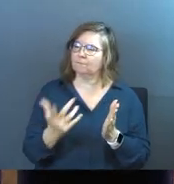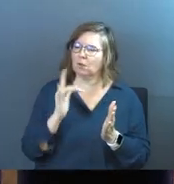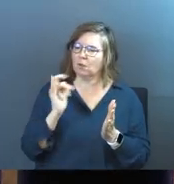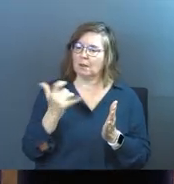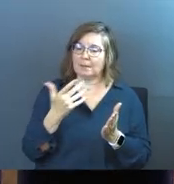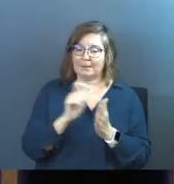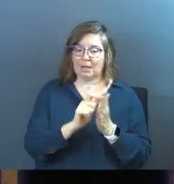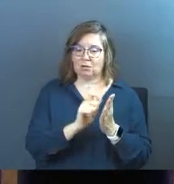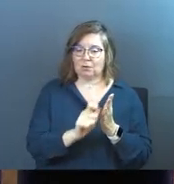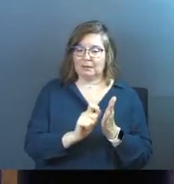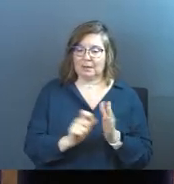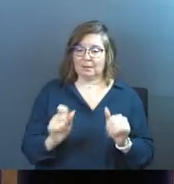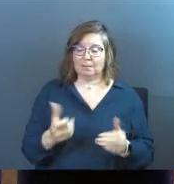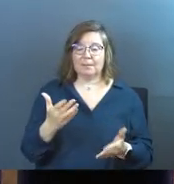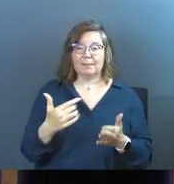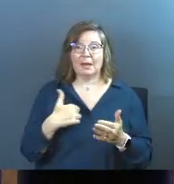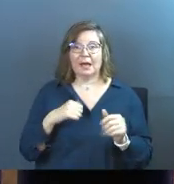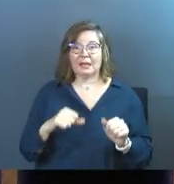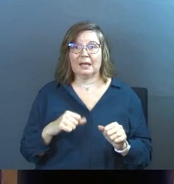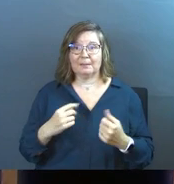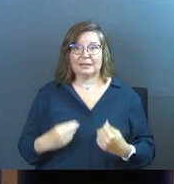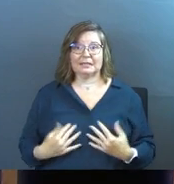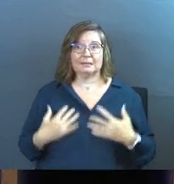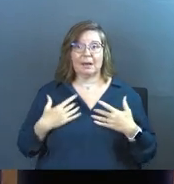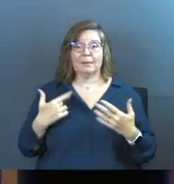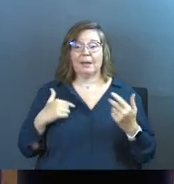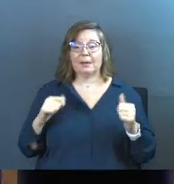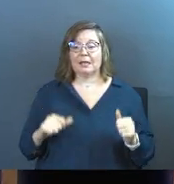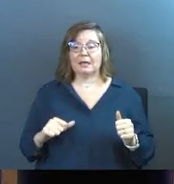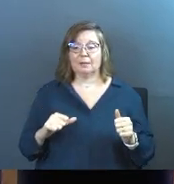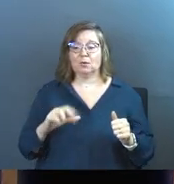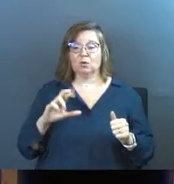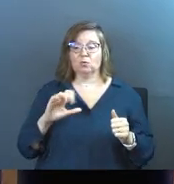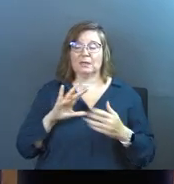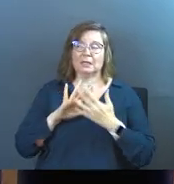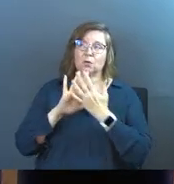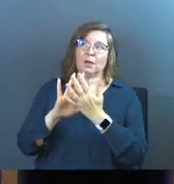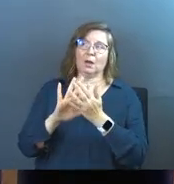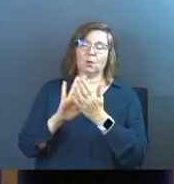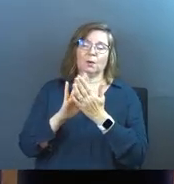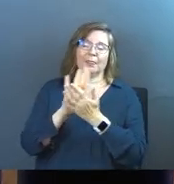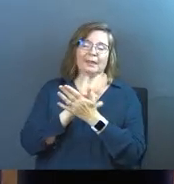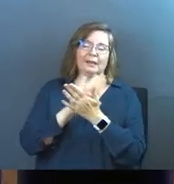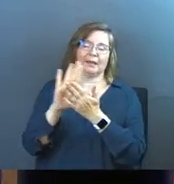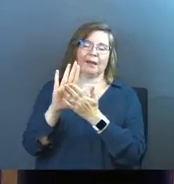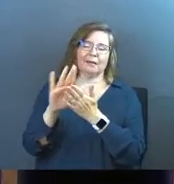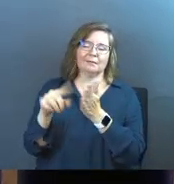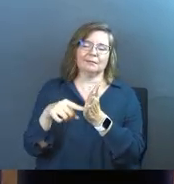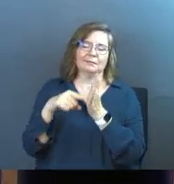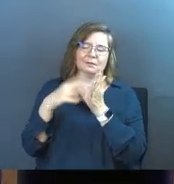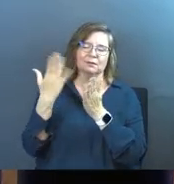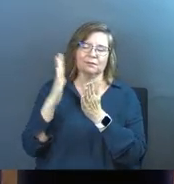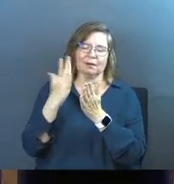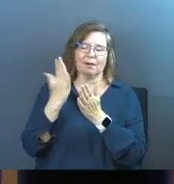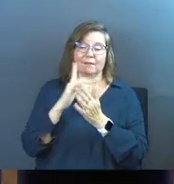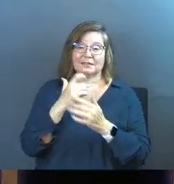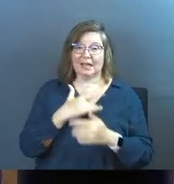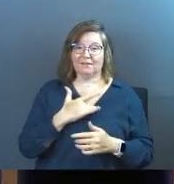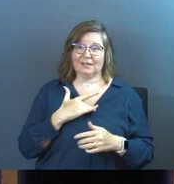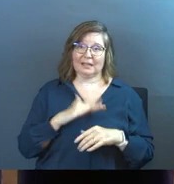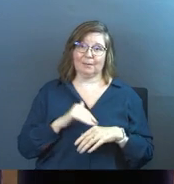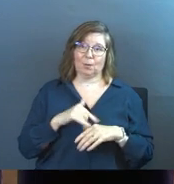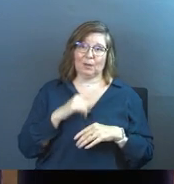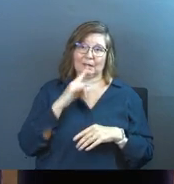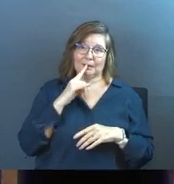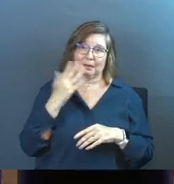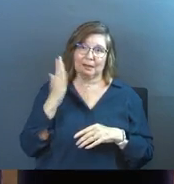Maybe I could write these things down. Maybe I could be inspired. Maybe I could be reacquainted with the great kindness of God because I feel like I'm the spoiled kid